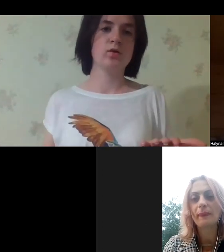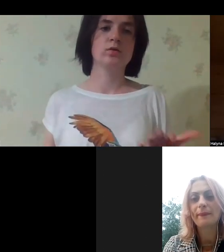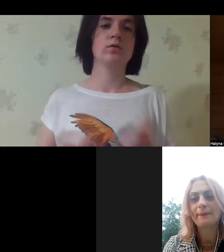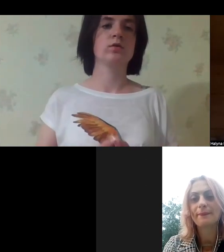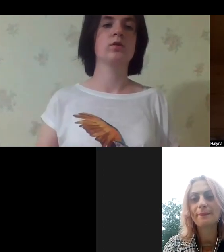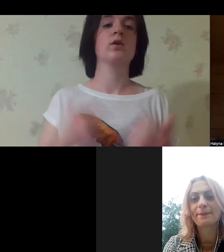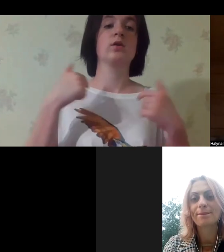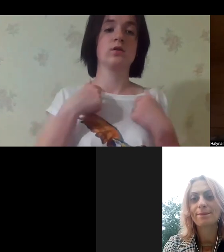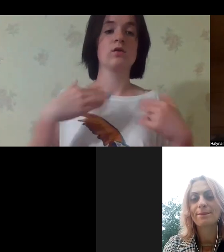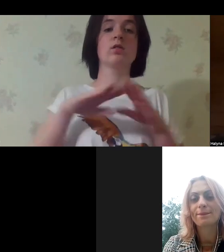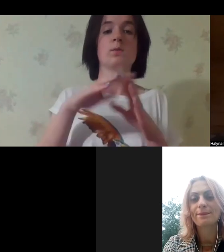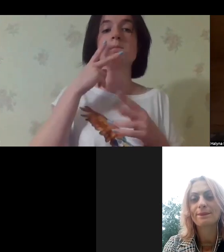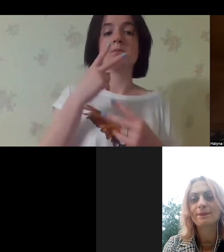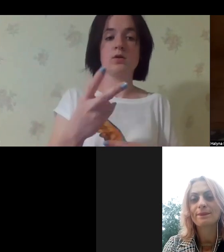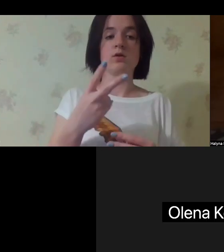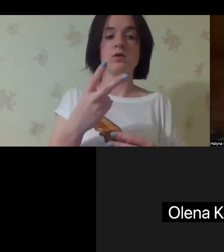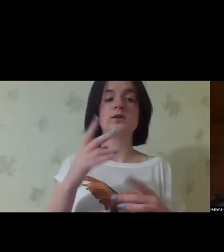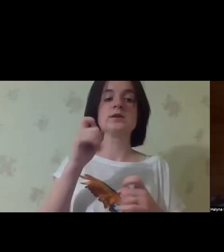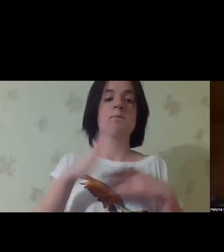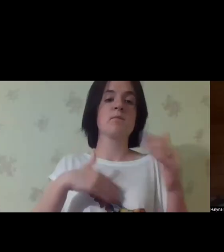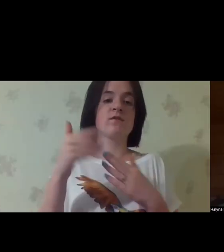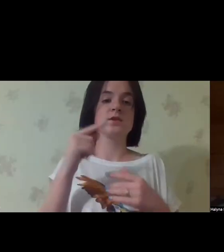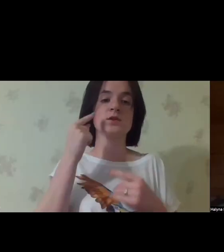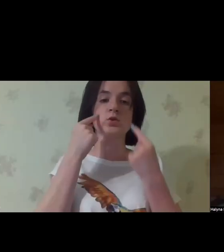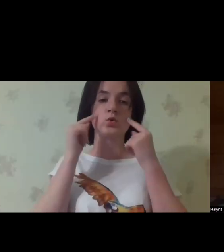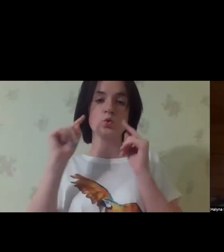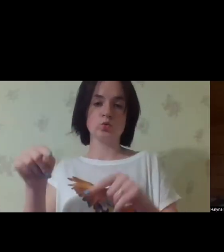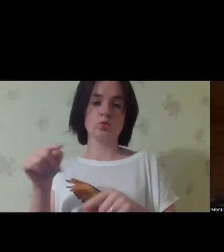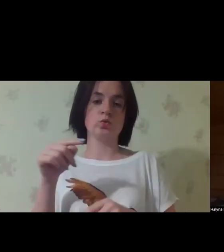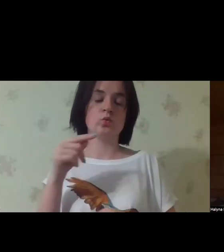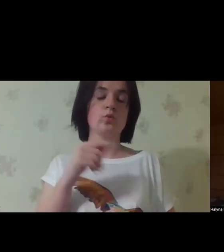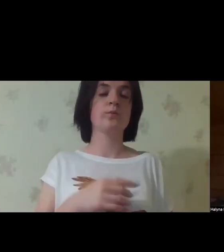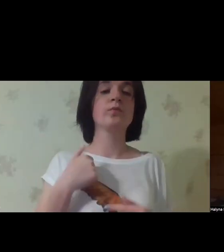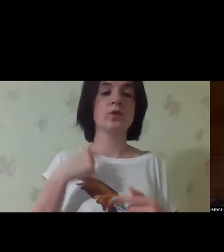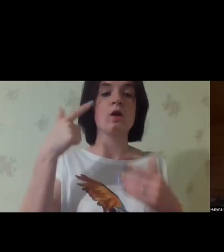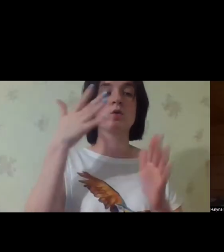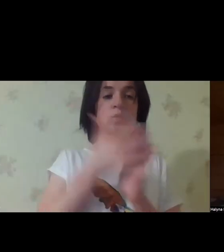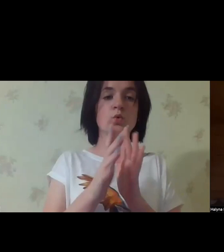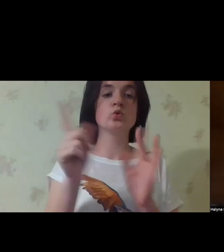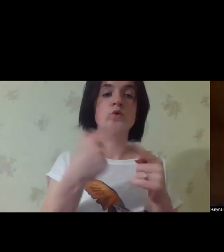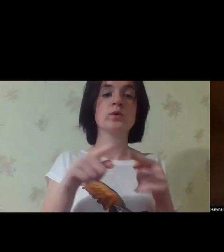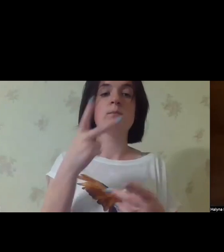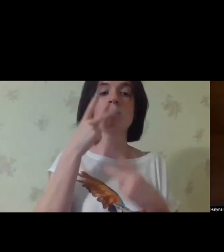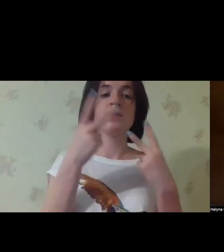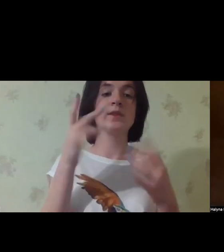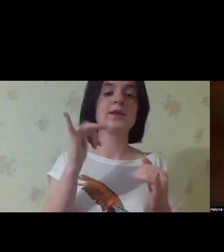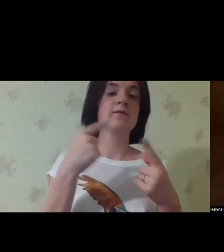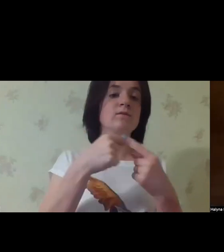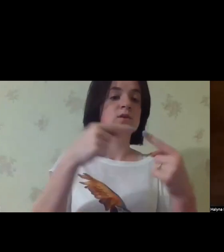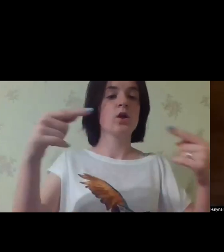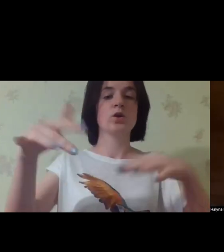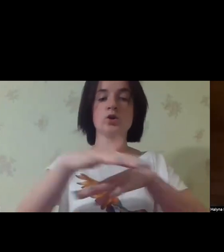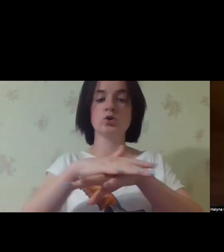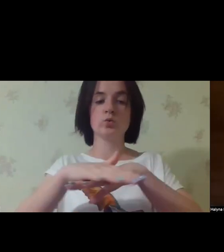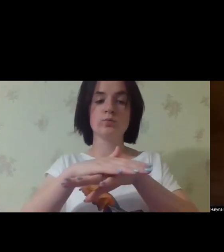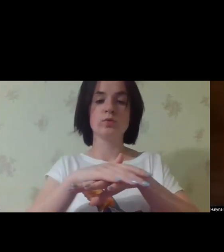out loud about this. This is not happening. I am seeing this from the professional standpoint and I understand